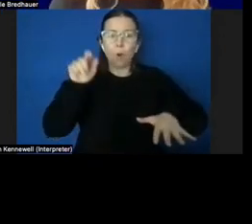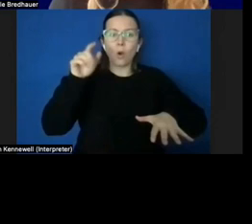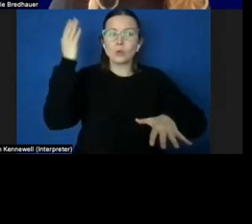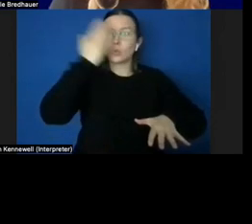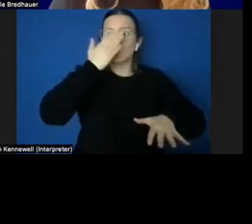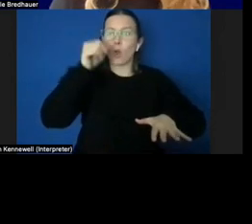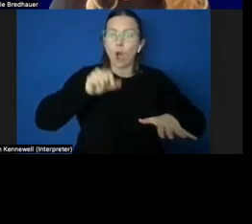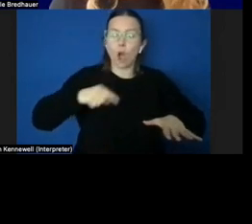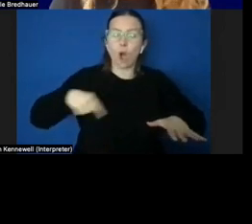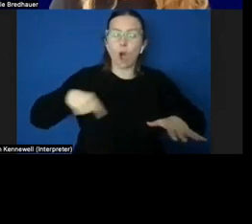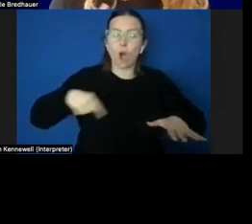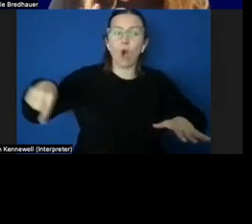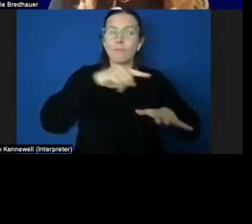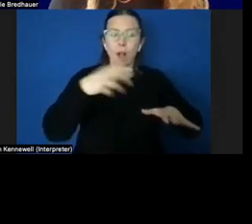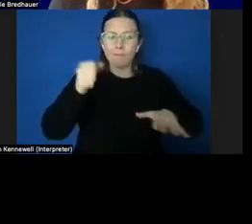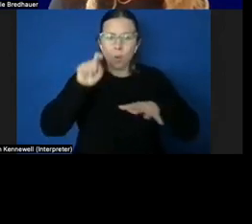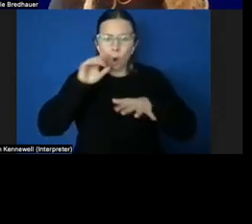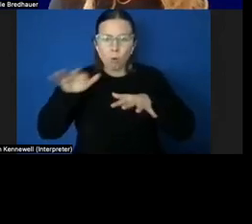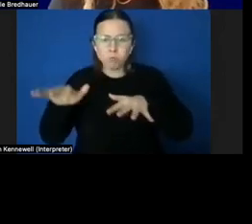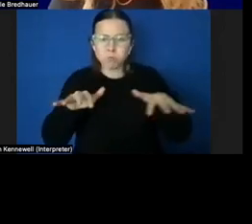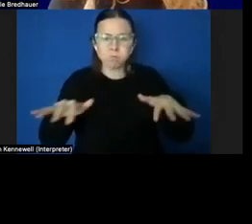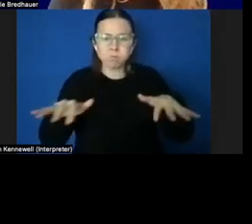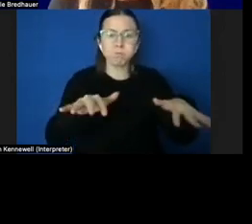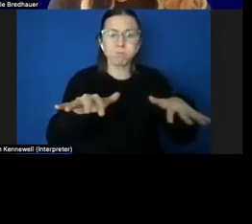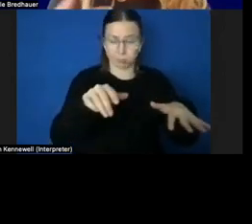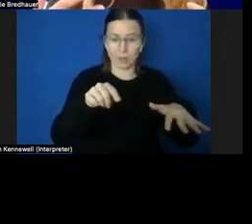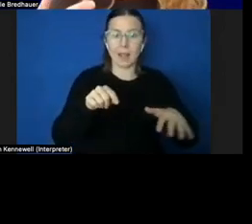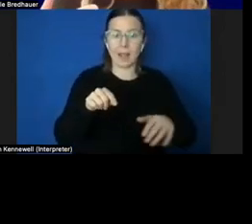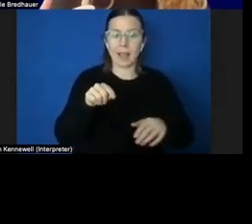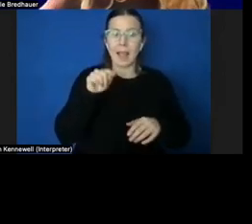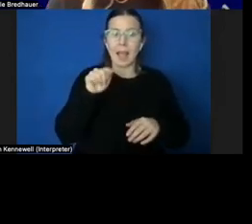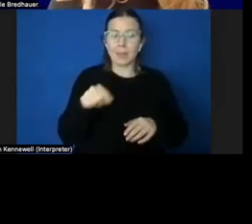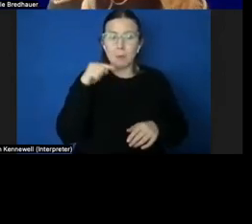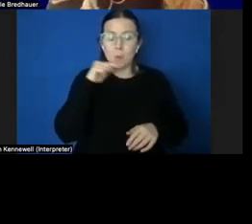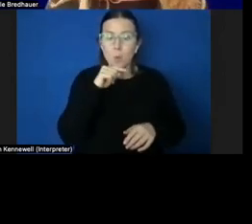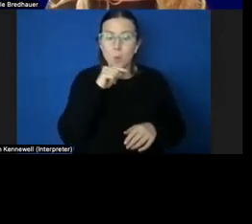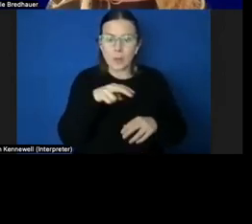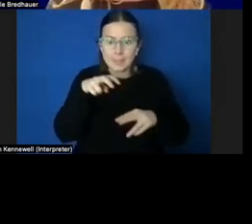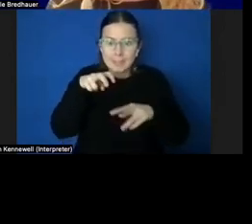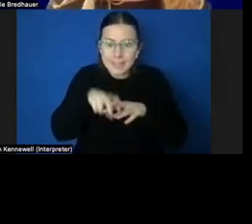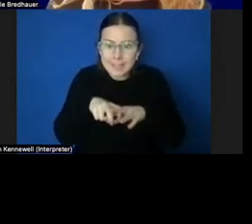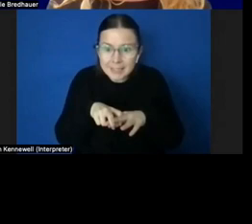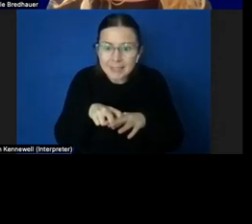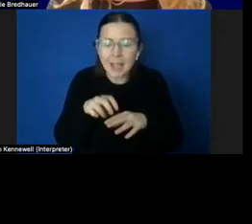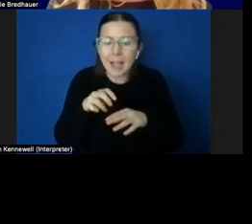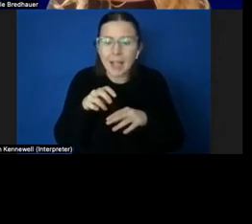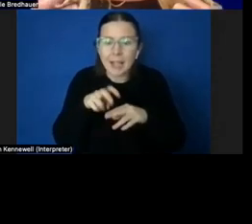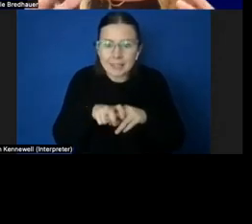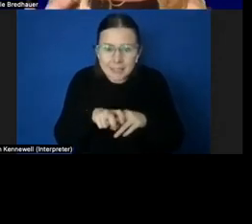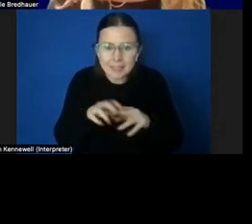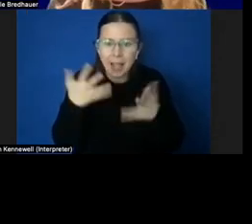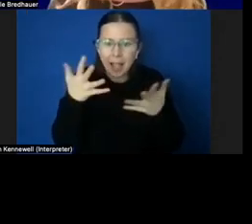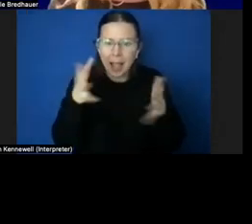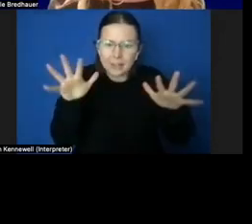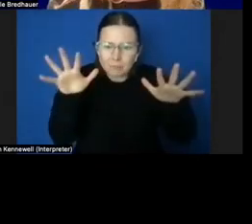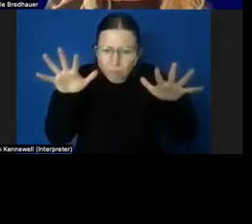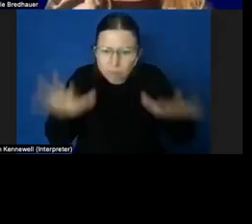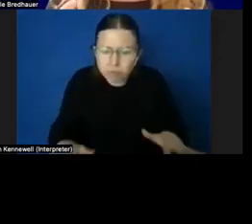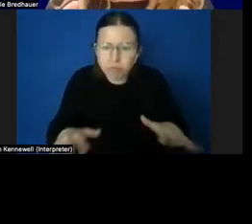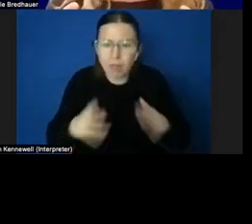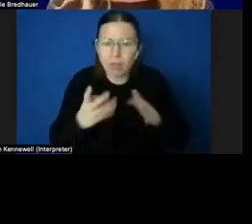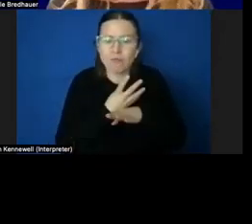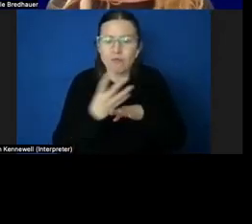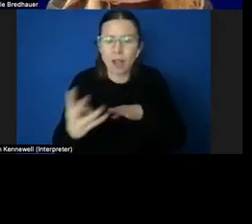and he is sitting down low, putting his hands on the grass and his face